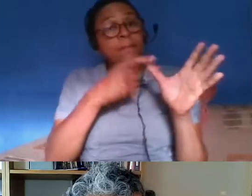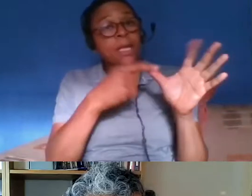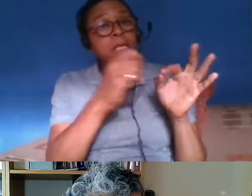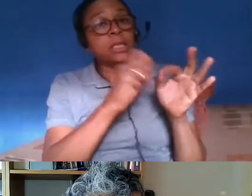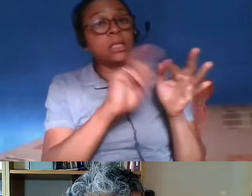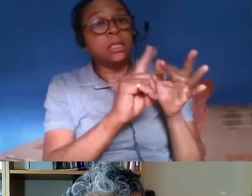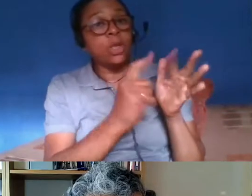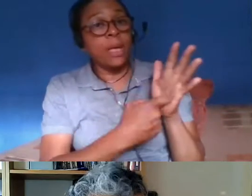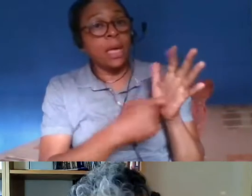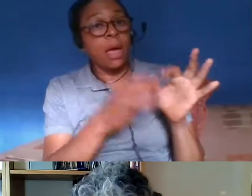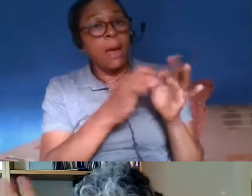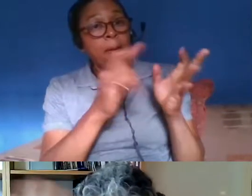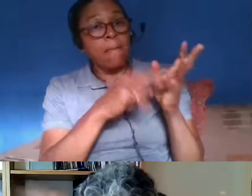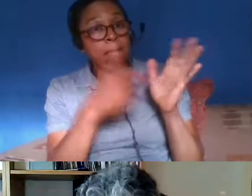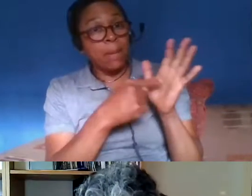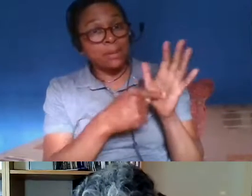like to just give a wave